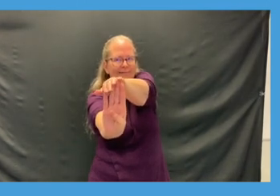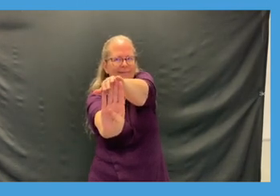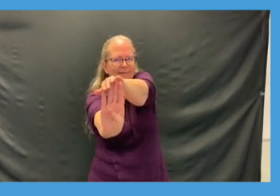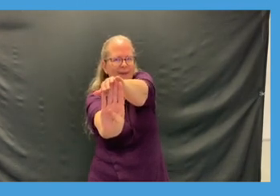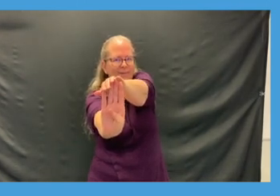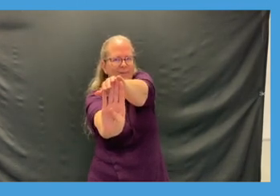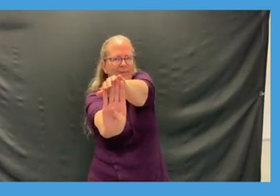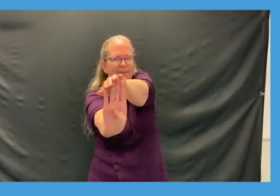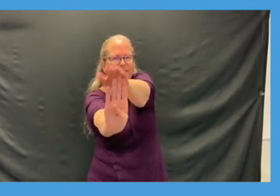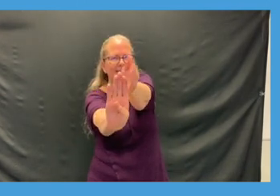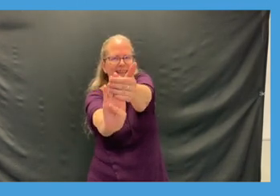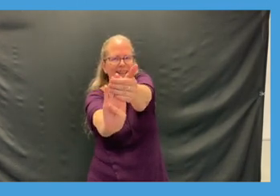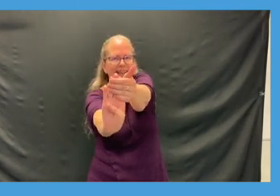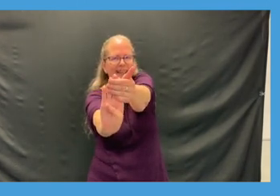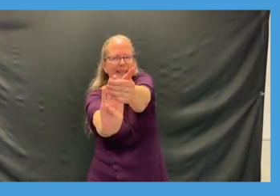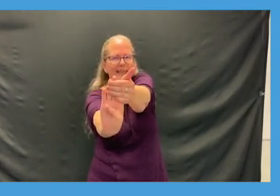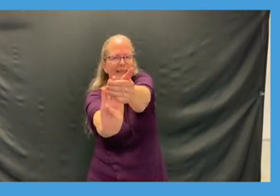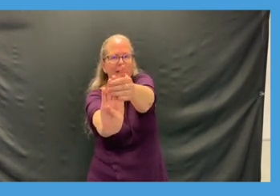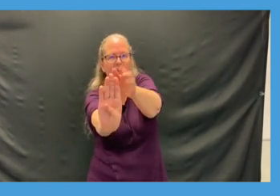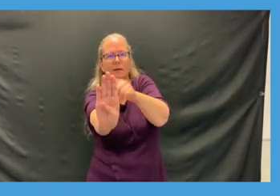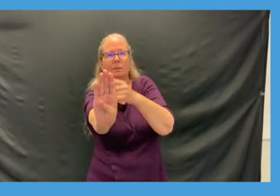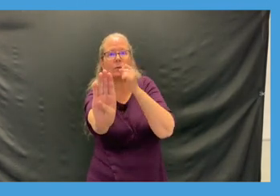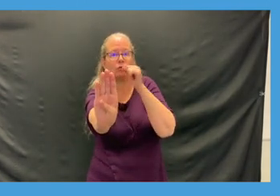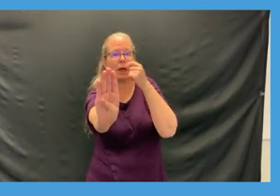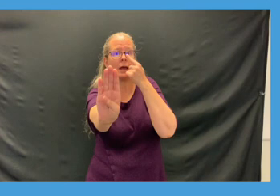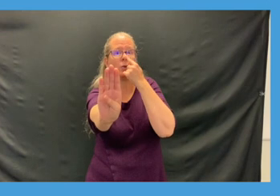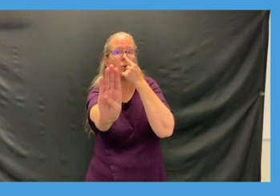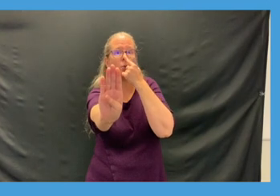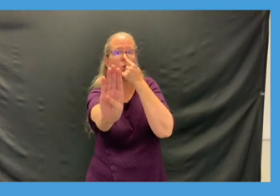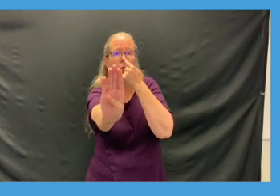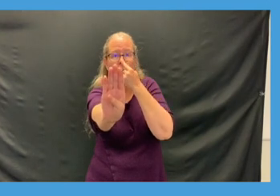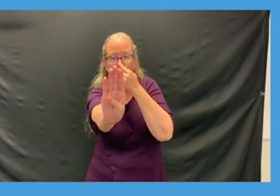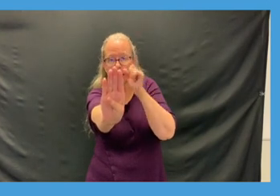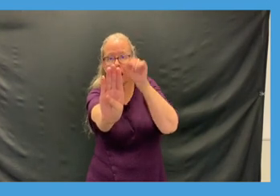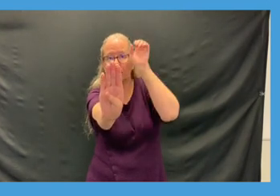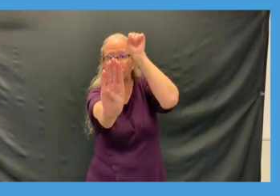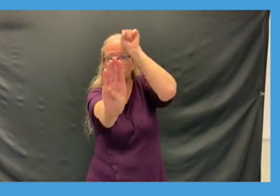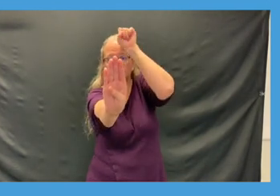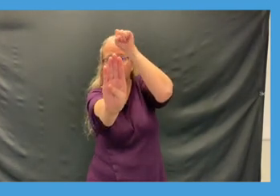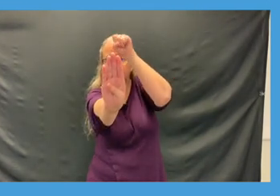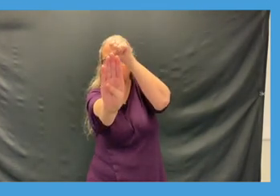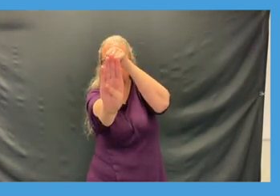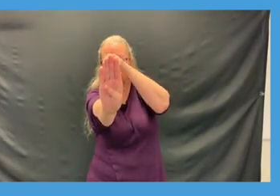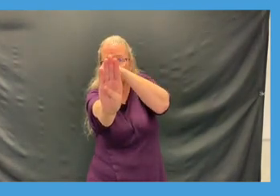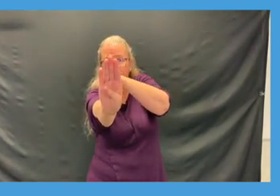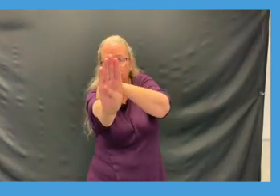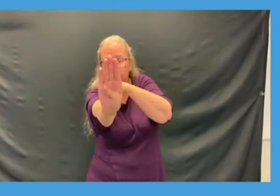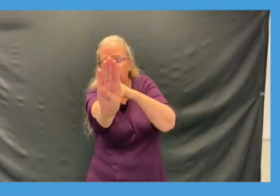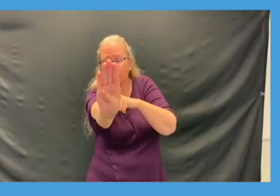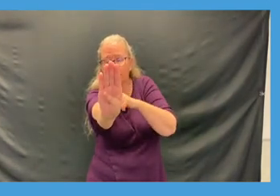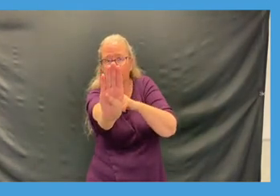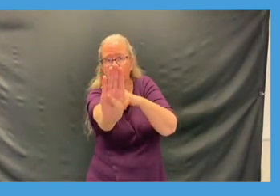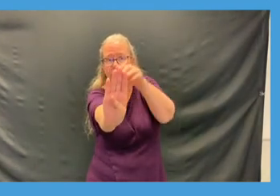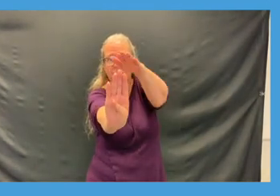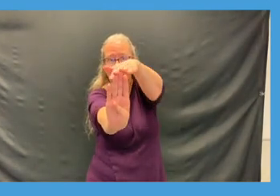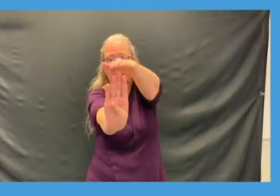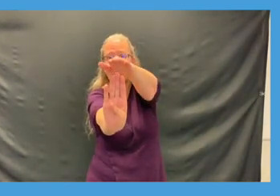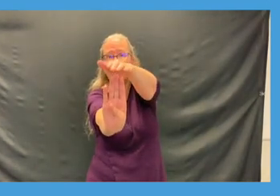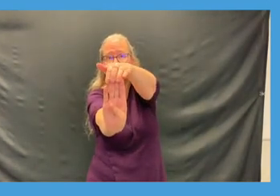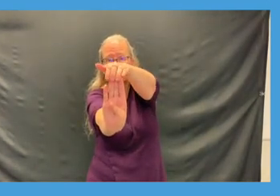awesome can anybody bring their nose to their knee if you can try oh I'm trying